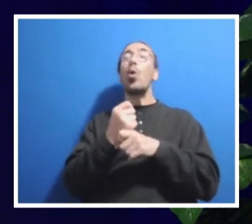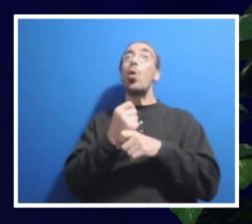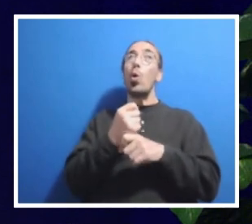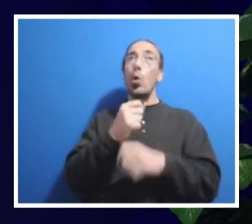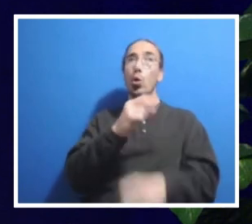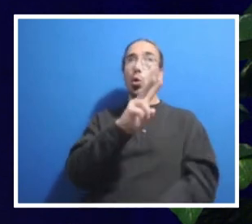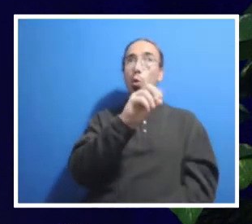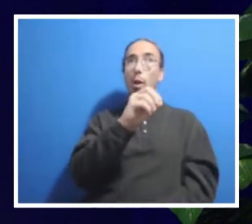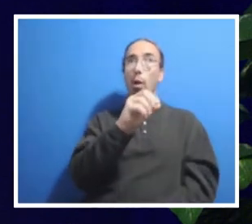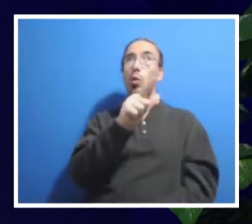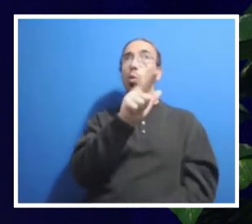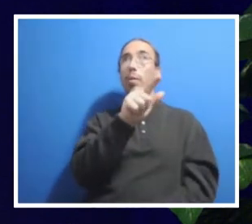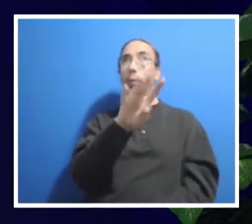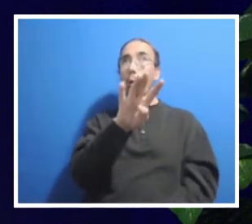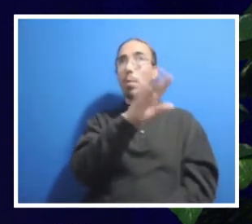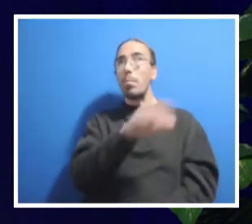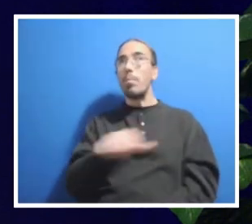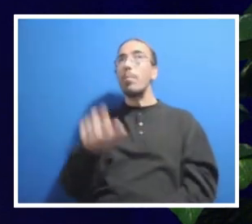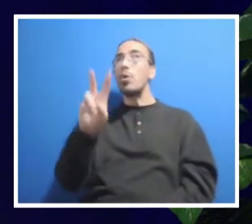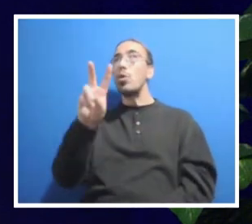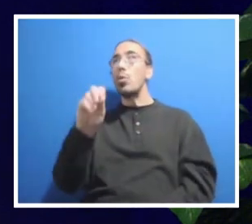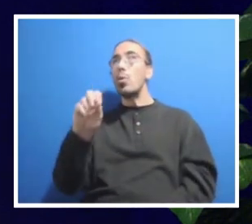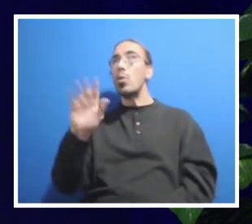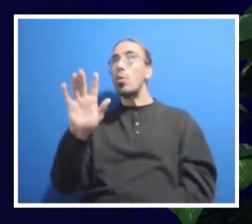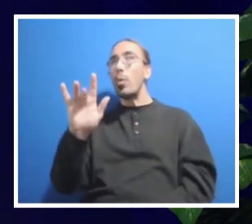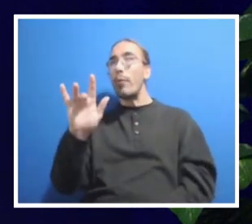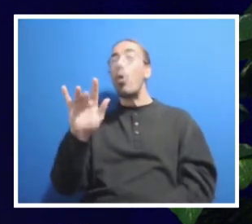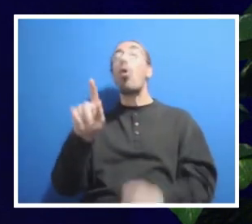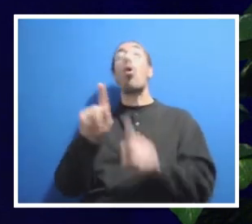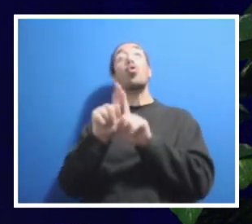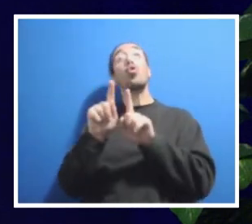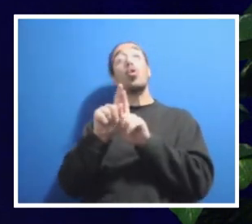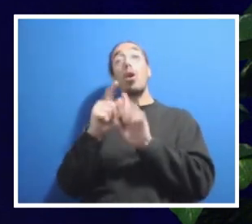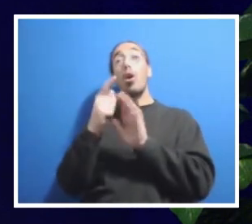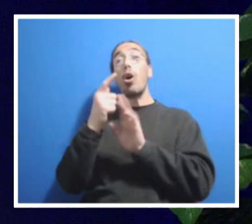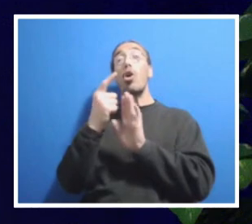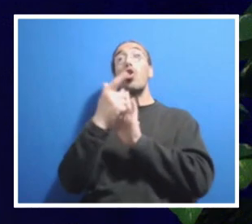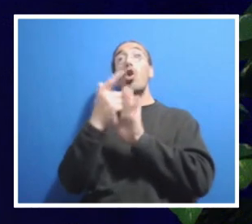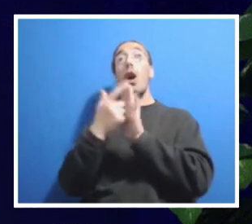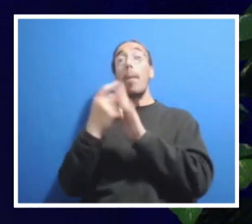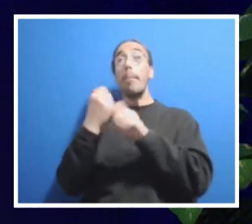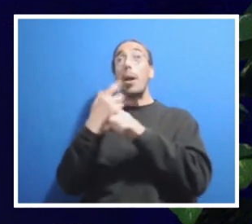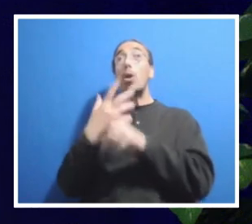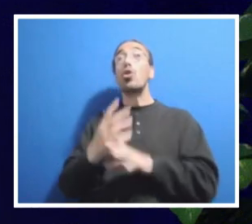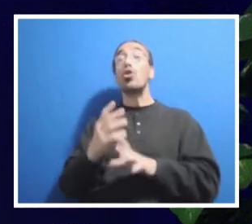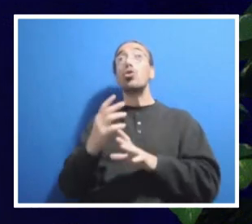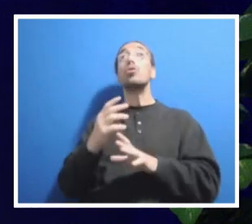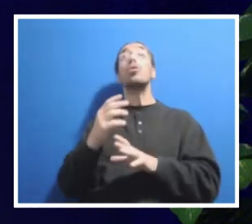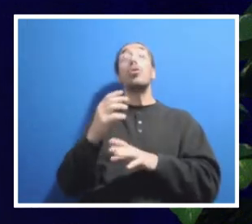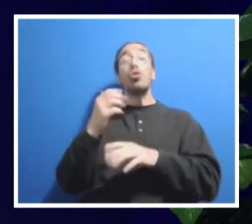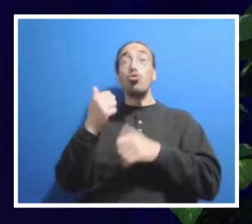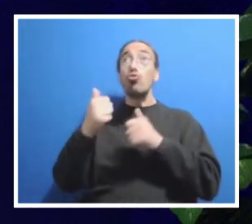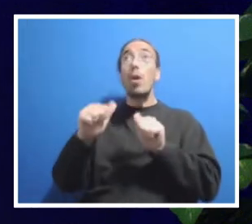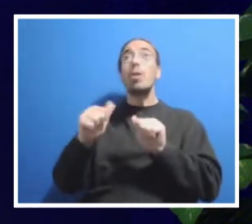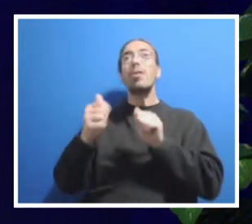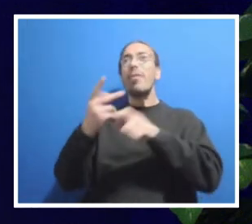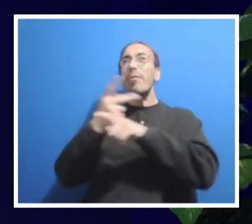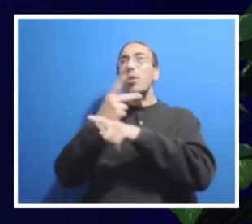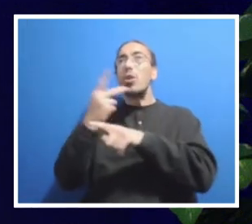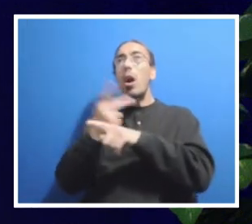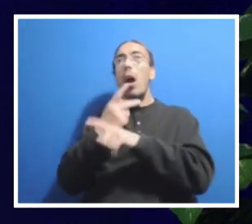We're also going to work with the legislature on trying to get our state appropriations to a level that's more